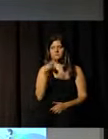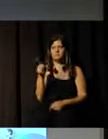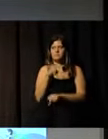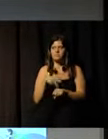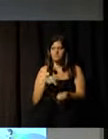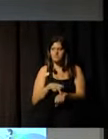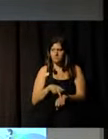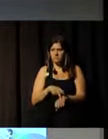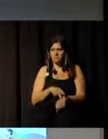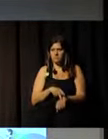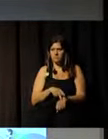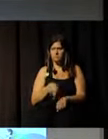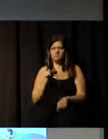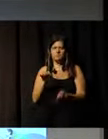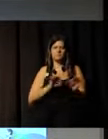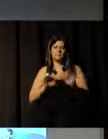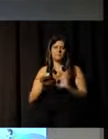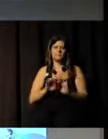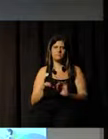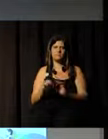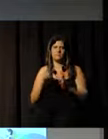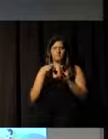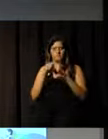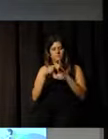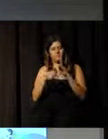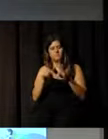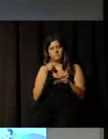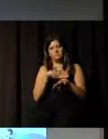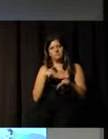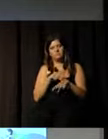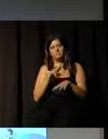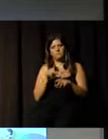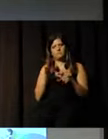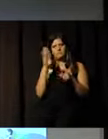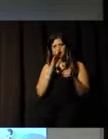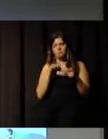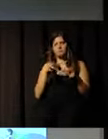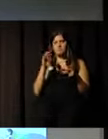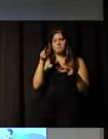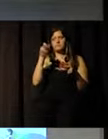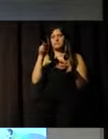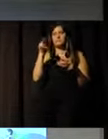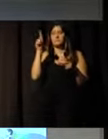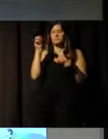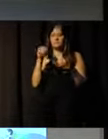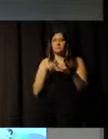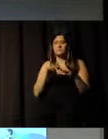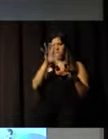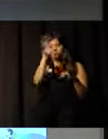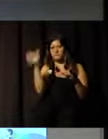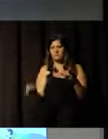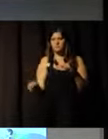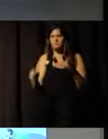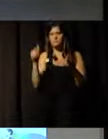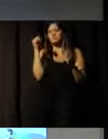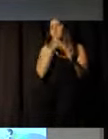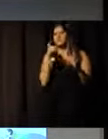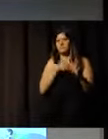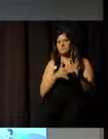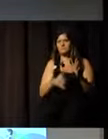have been brought in through our invited guests from four different countries, Brazil, United Kingdom,